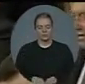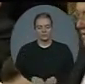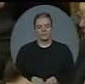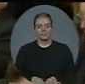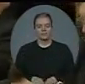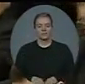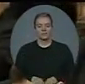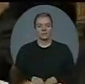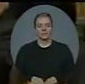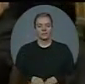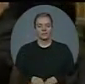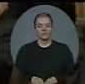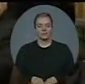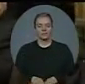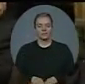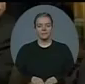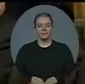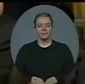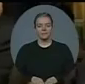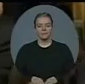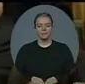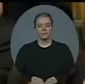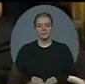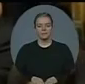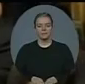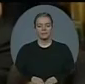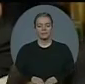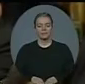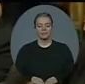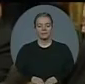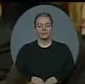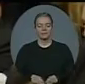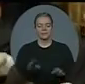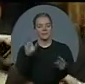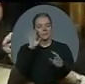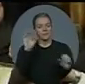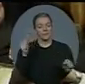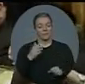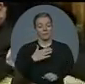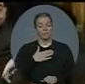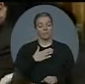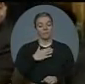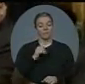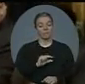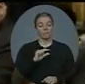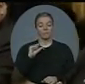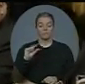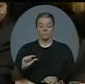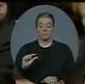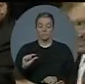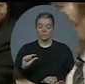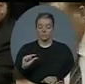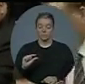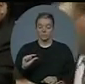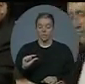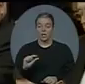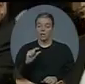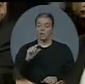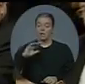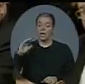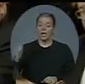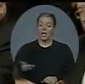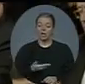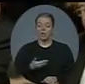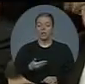Speaker, the views are nonsense as is evidenced by the fact that under this government we have the highest levels ever of immigration in Canadian history that's helped